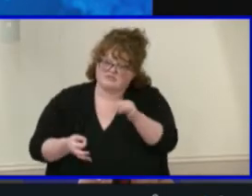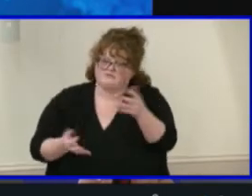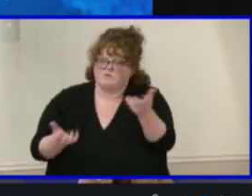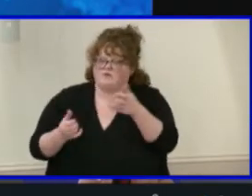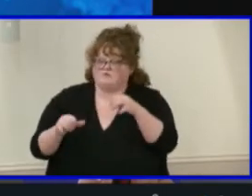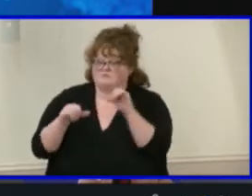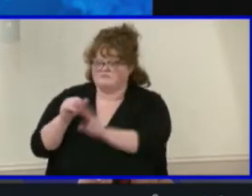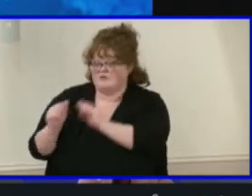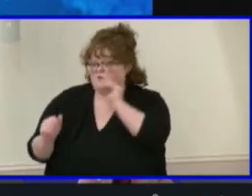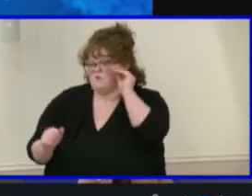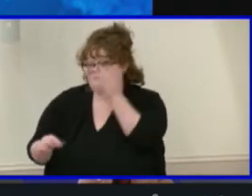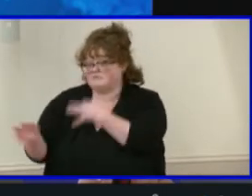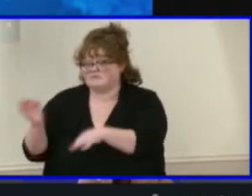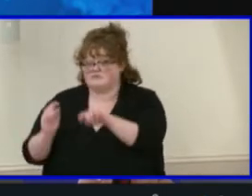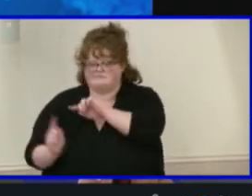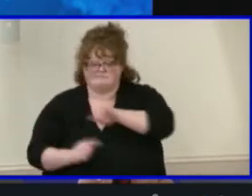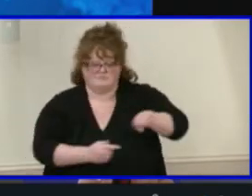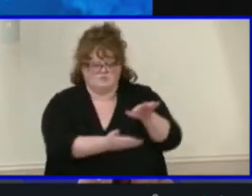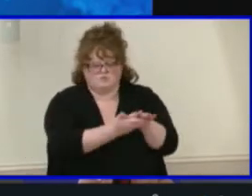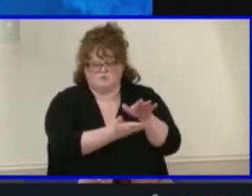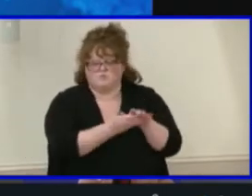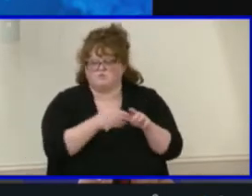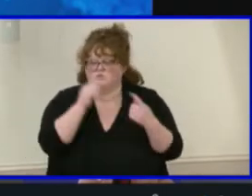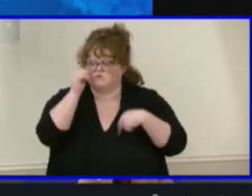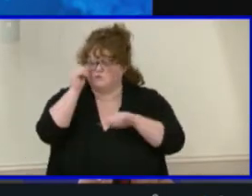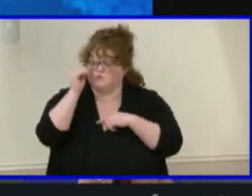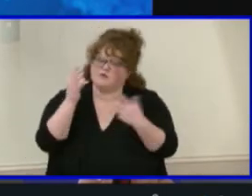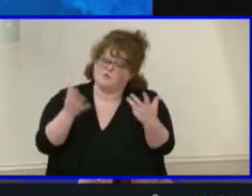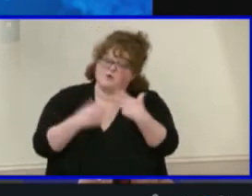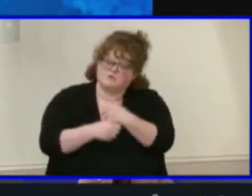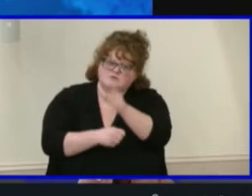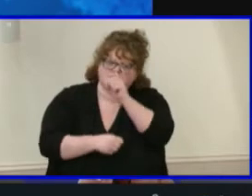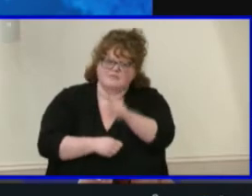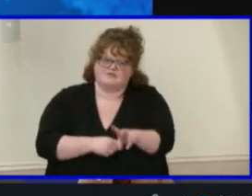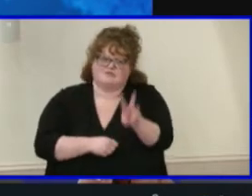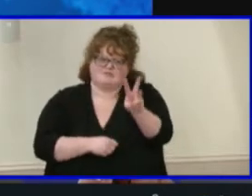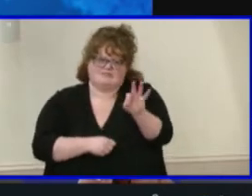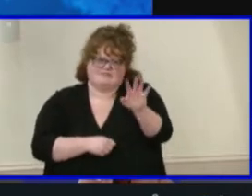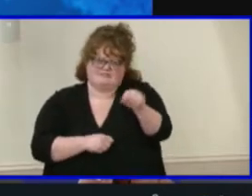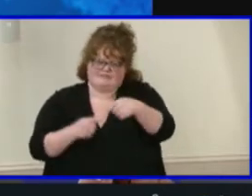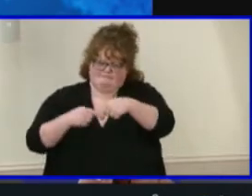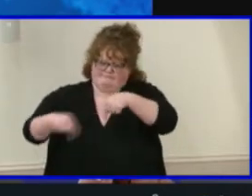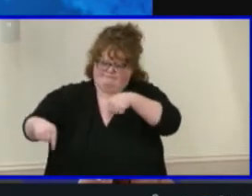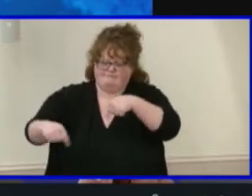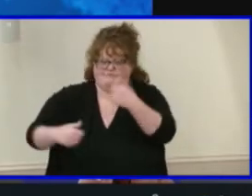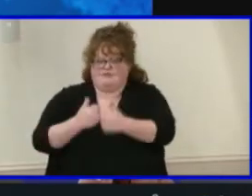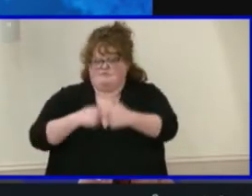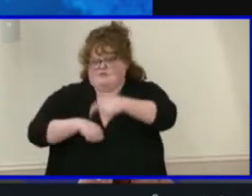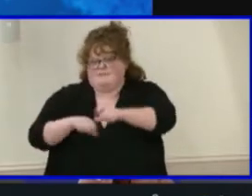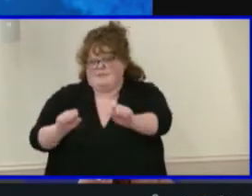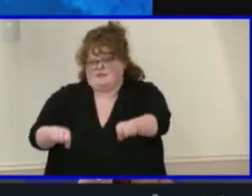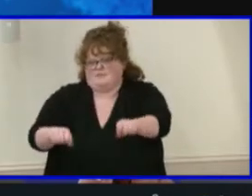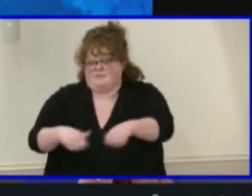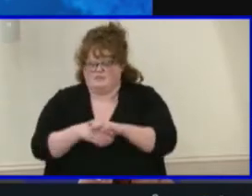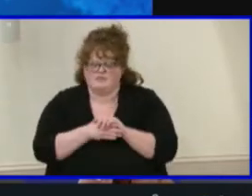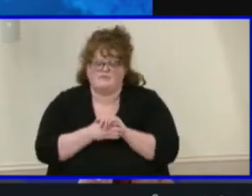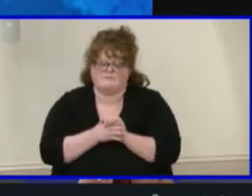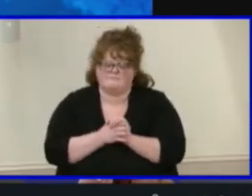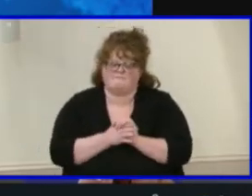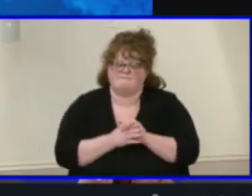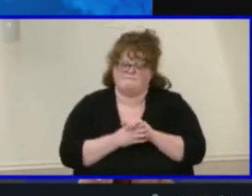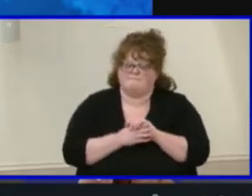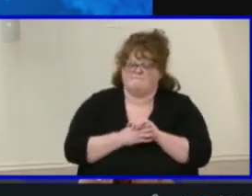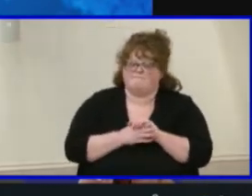to sustain the six-foot social distancing in every possible situation. Contact tracing